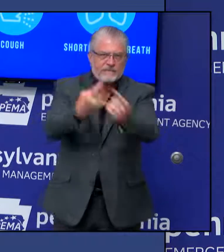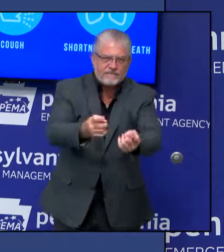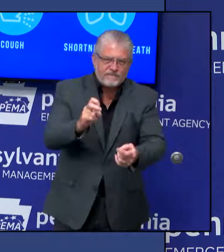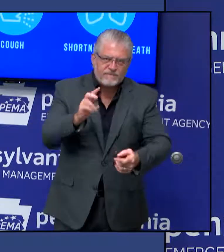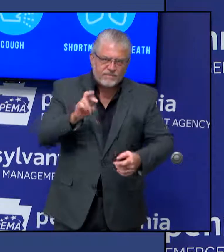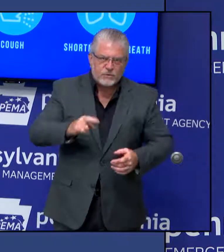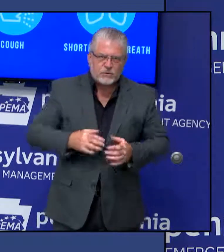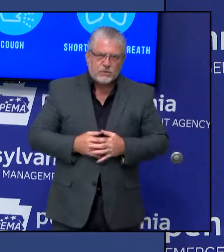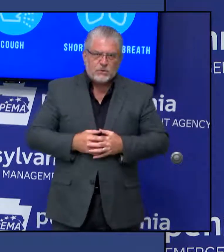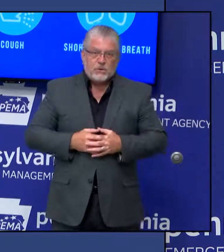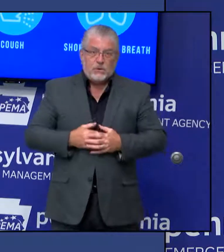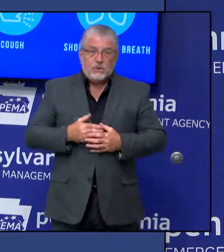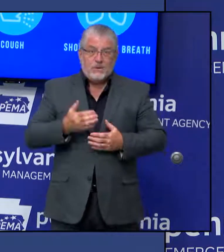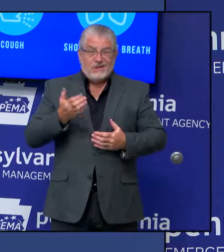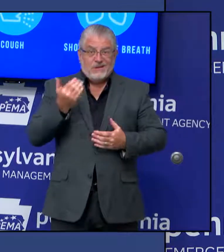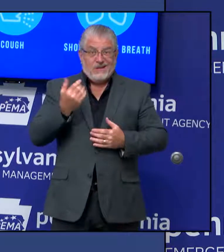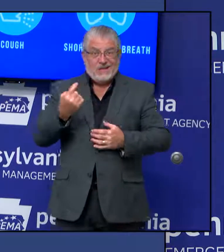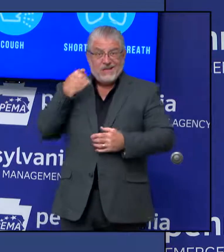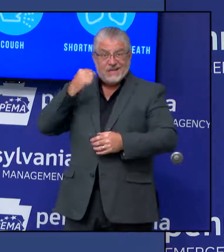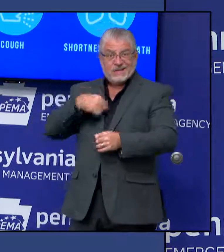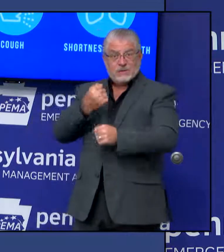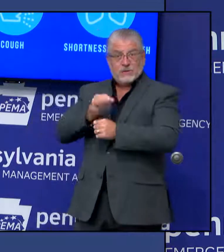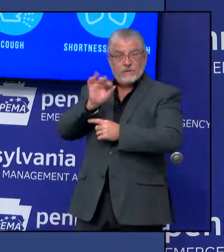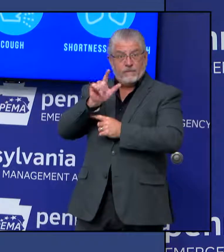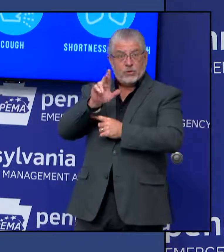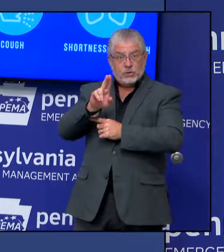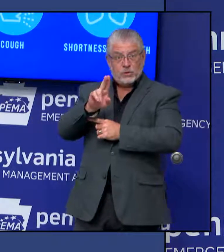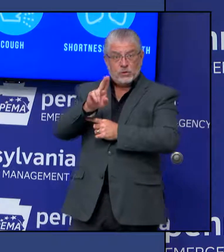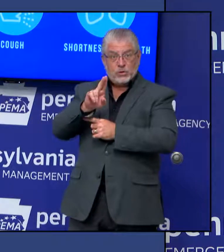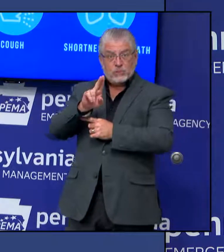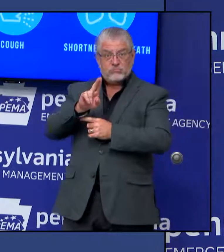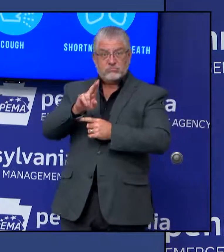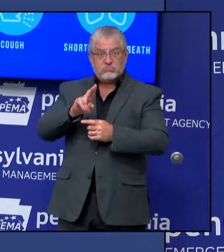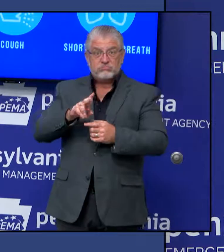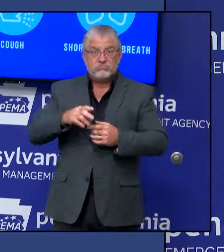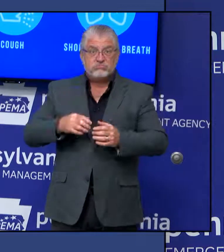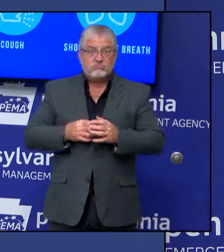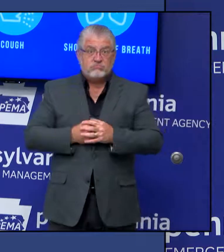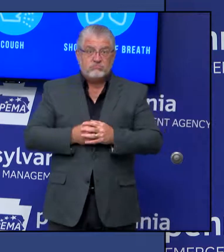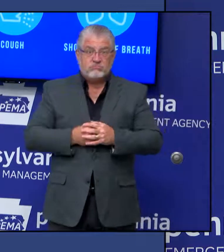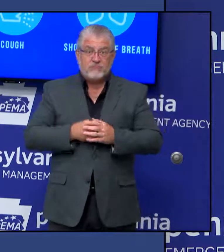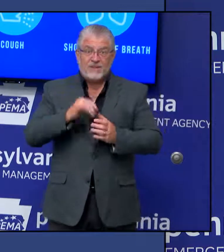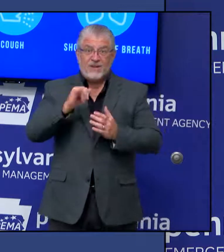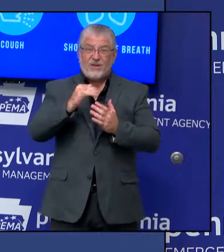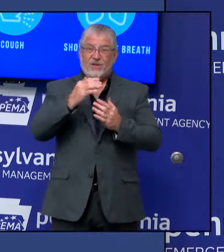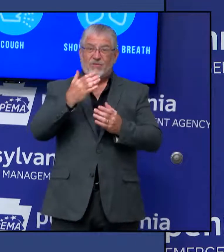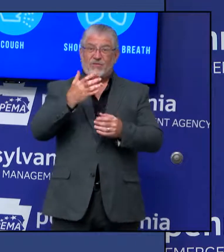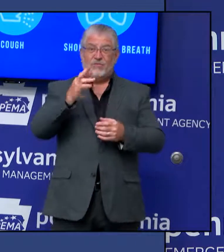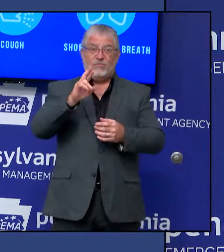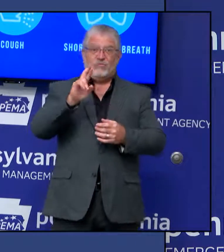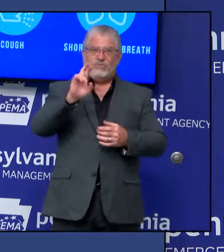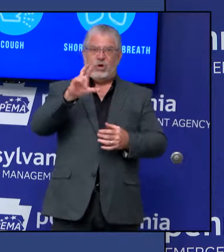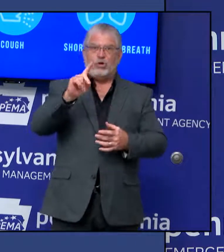Last flu season, a record-setting number of Pennsylvanians were diagnosed with influenza.